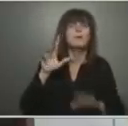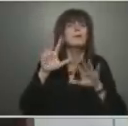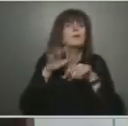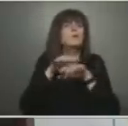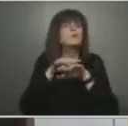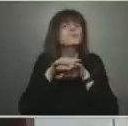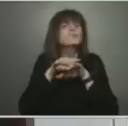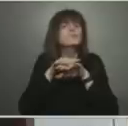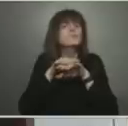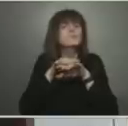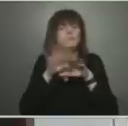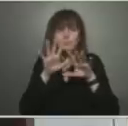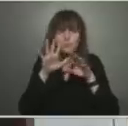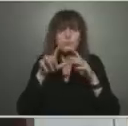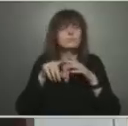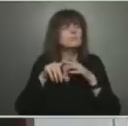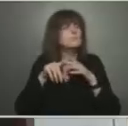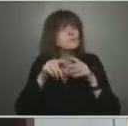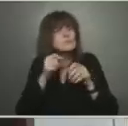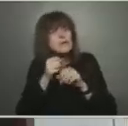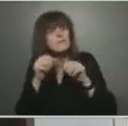safe and cautious means.